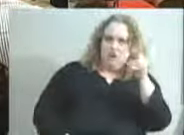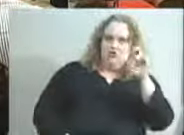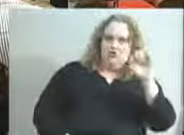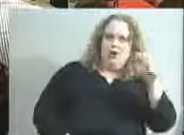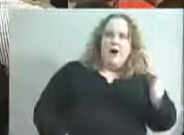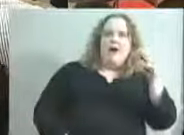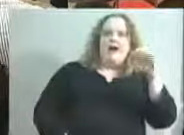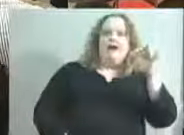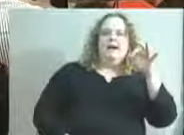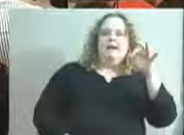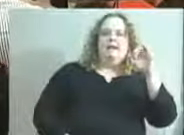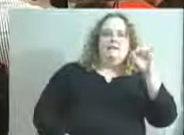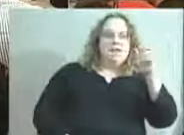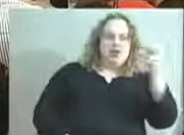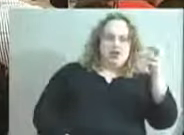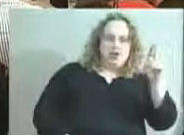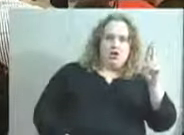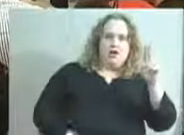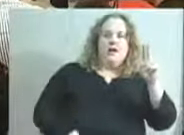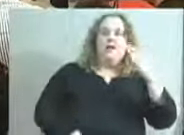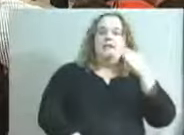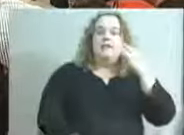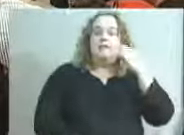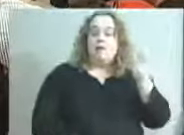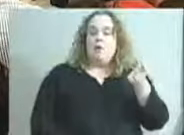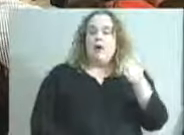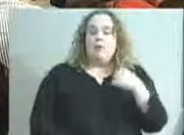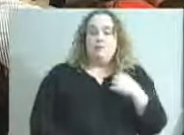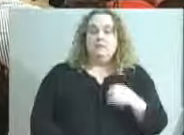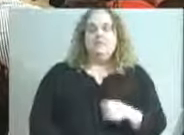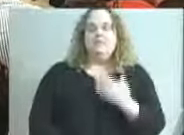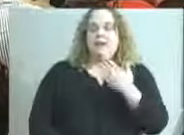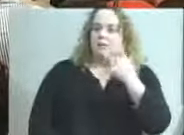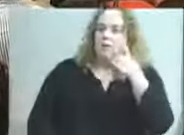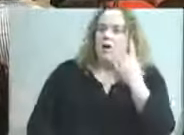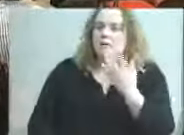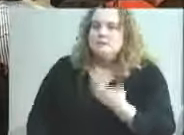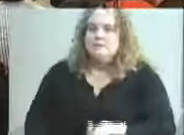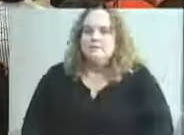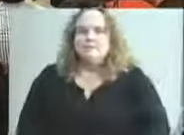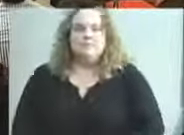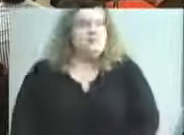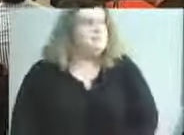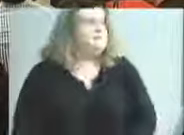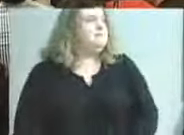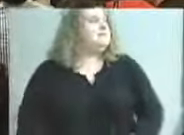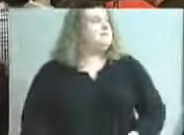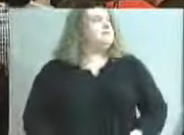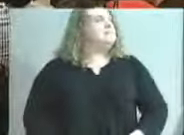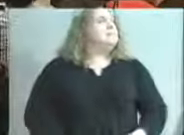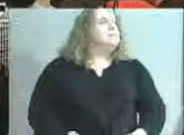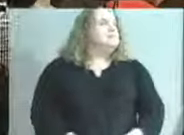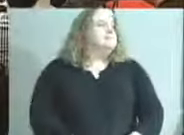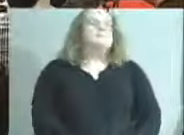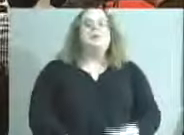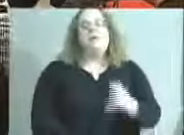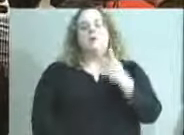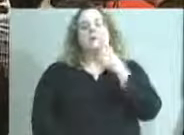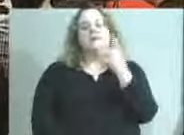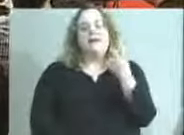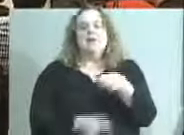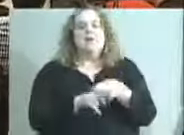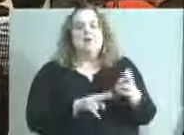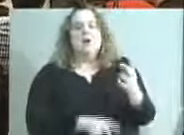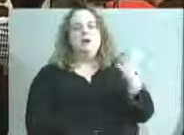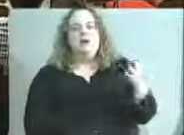Thank you for being here, Mr. Mayor. Thank you guys for letting me be here. I, too, have got to say something about Jay. And he